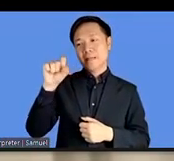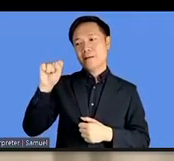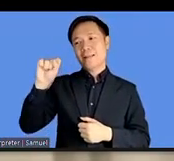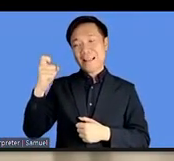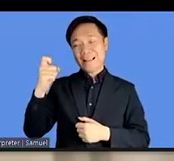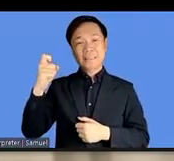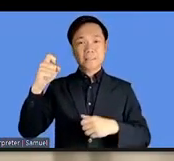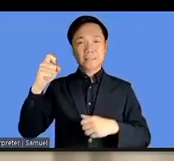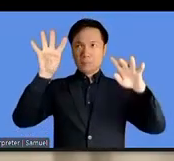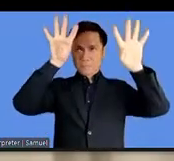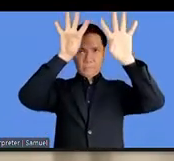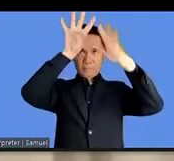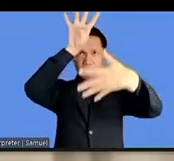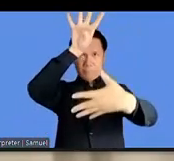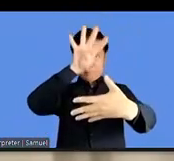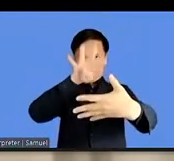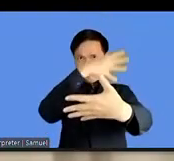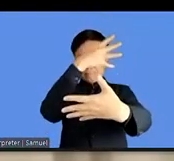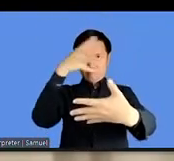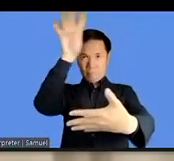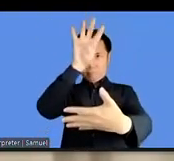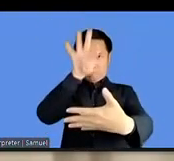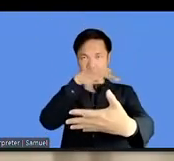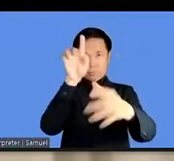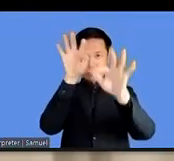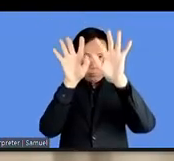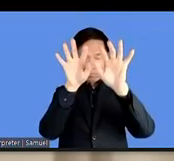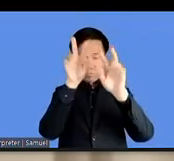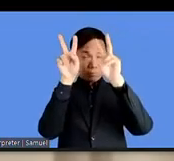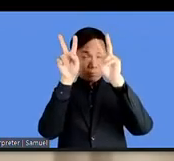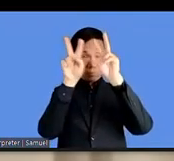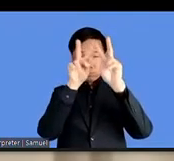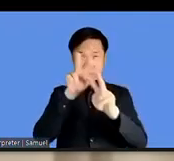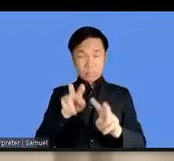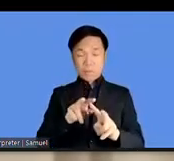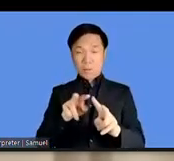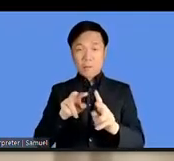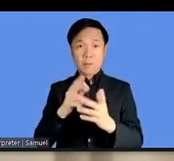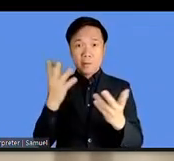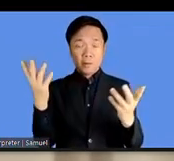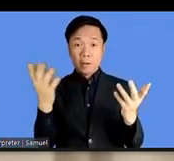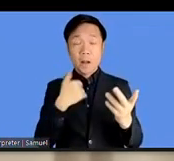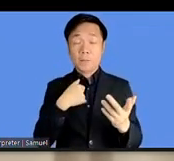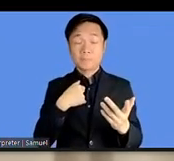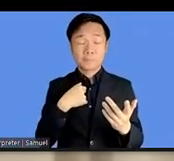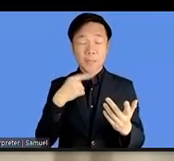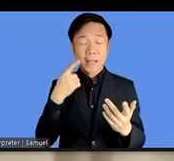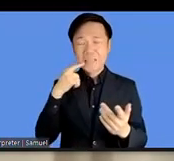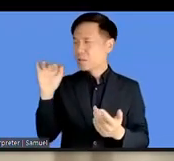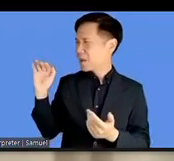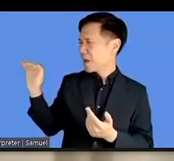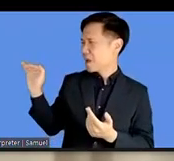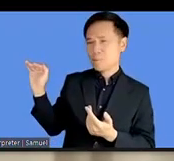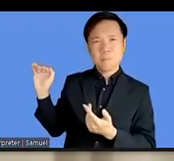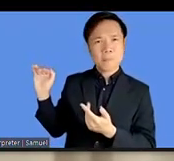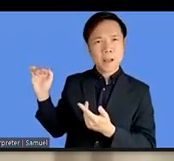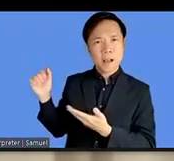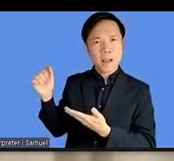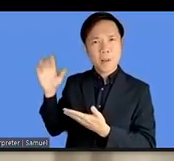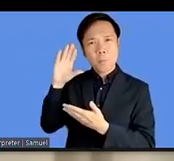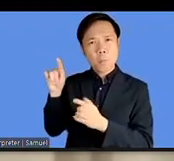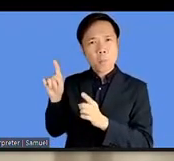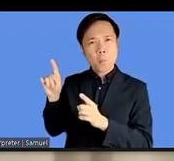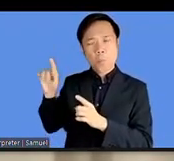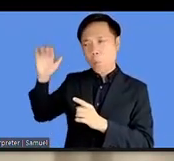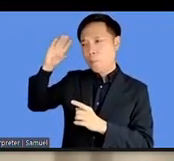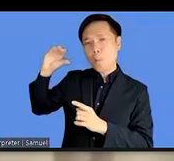using my screen reader i might miss out on some data and also each time i have to ask uh my brother who is here what